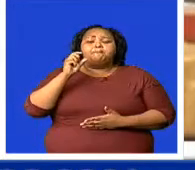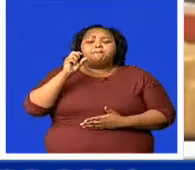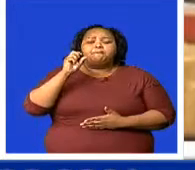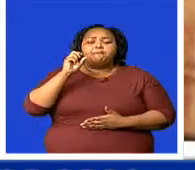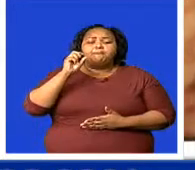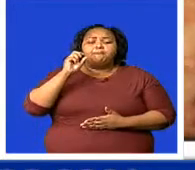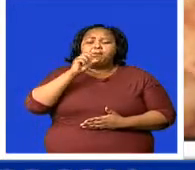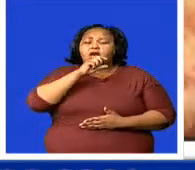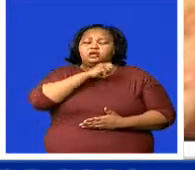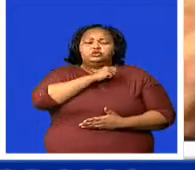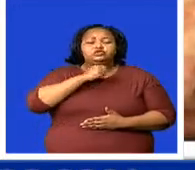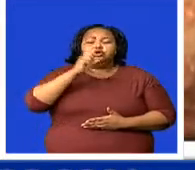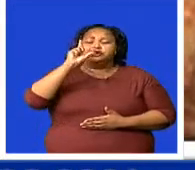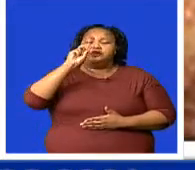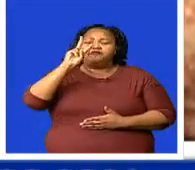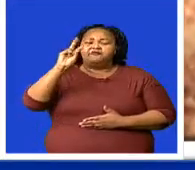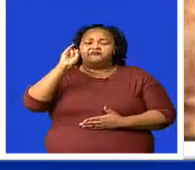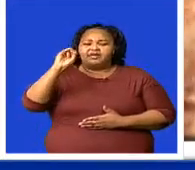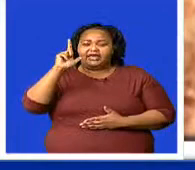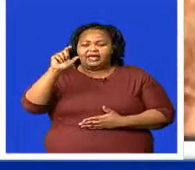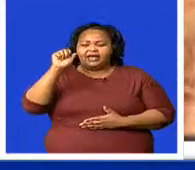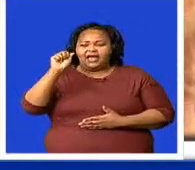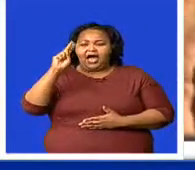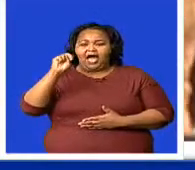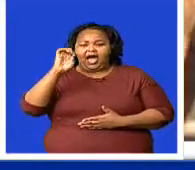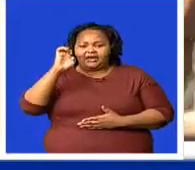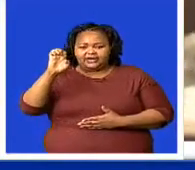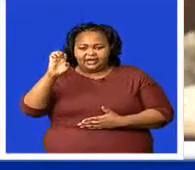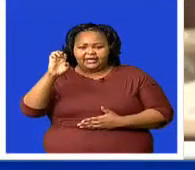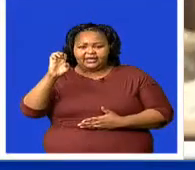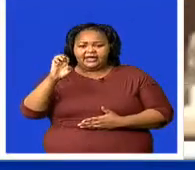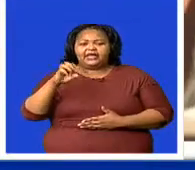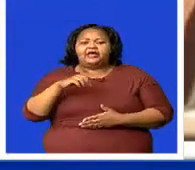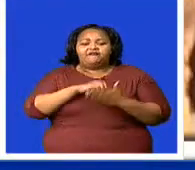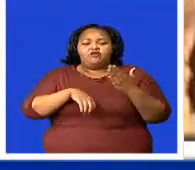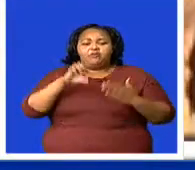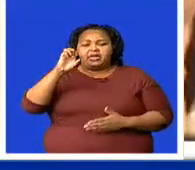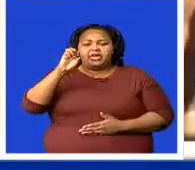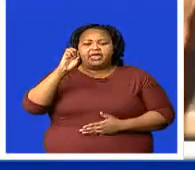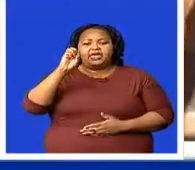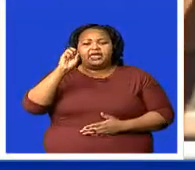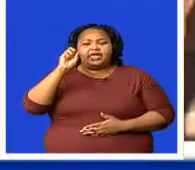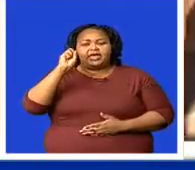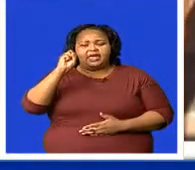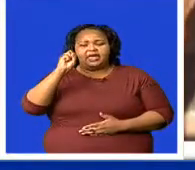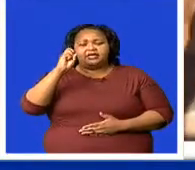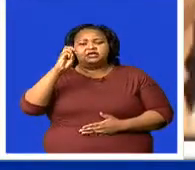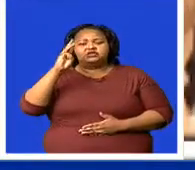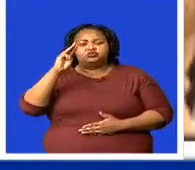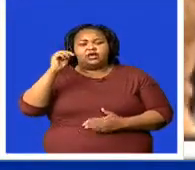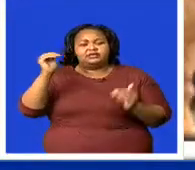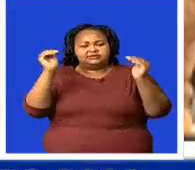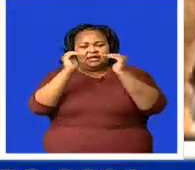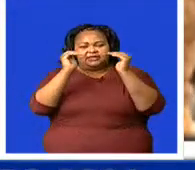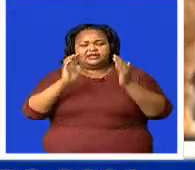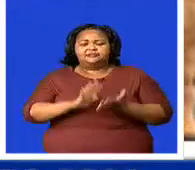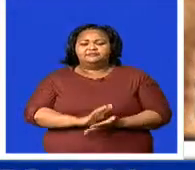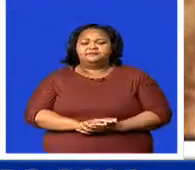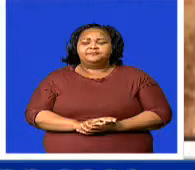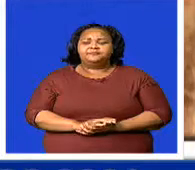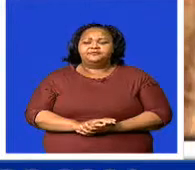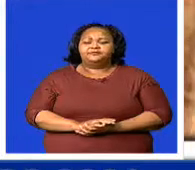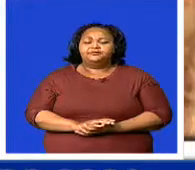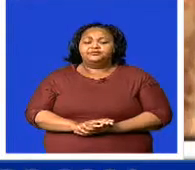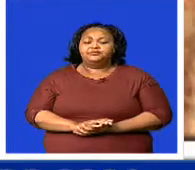ISO 9001 certificate is an indication that the Army Clinic at Potoyeni meets global standards and provides